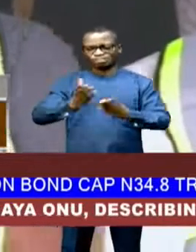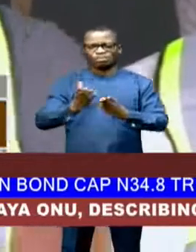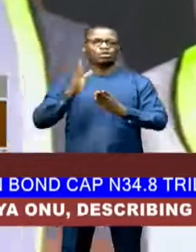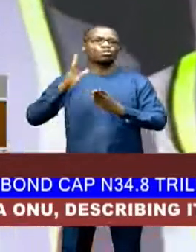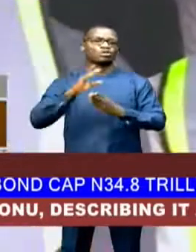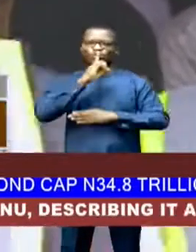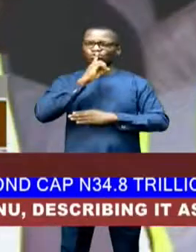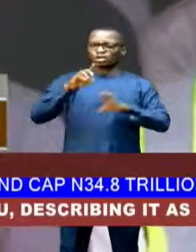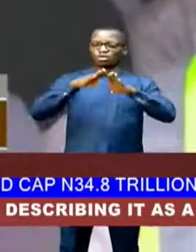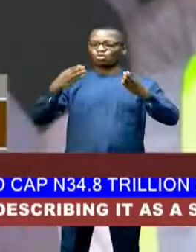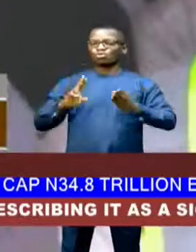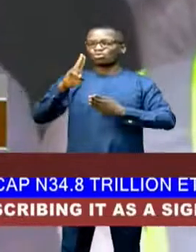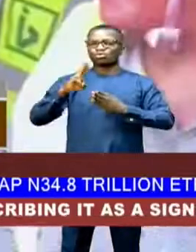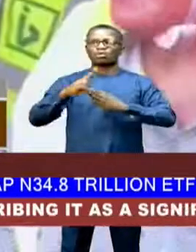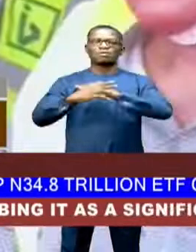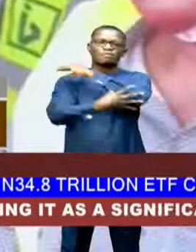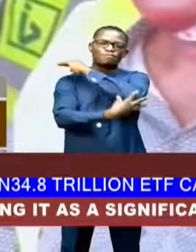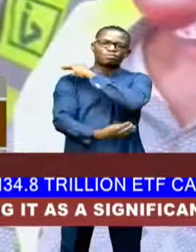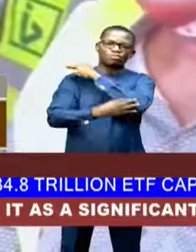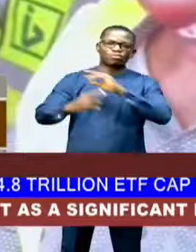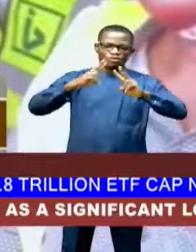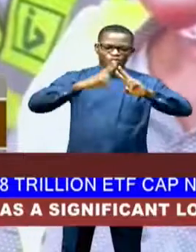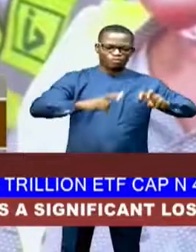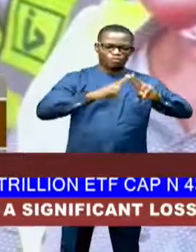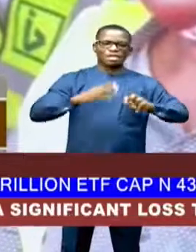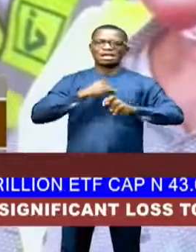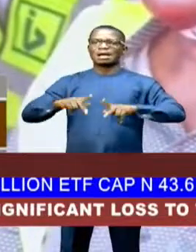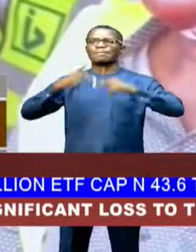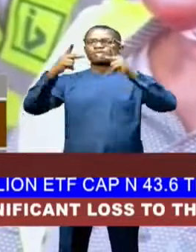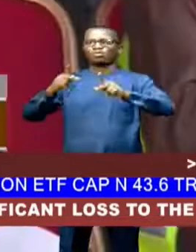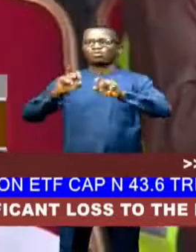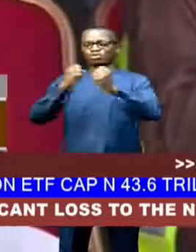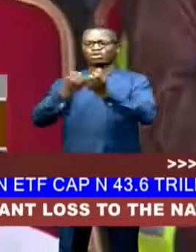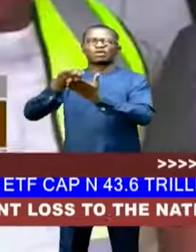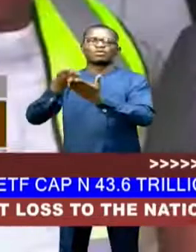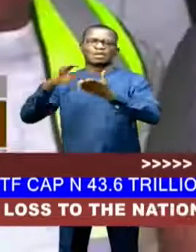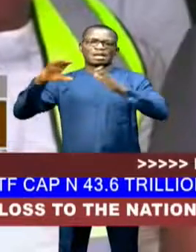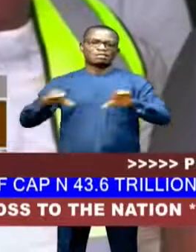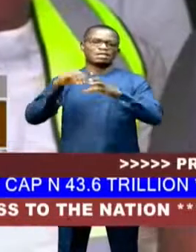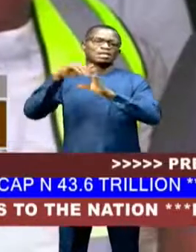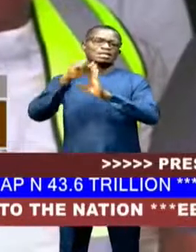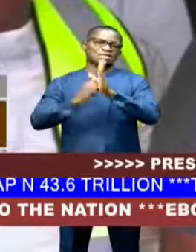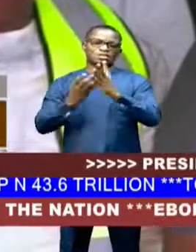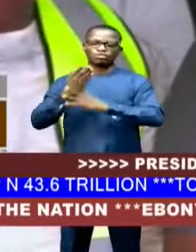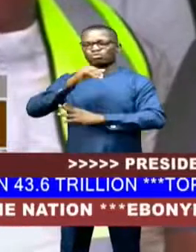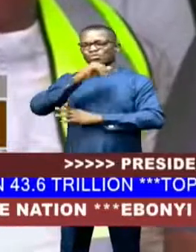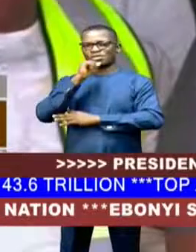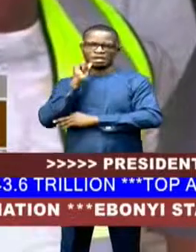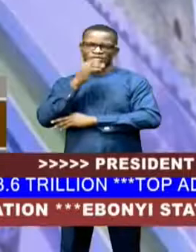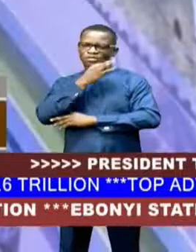open up the hinterlands and promote social economic activities in the state through agriculture.